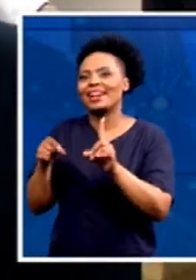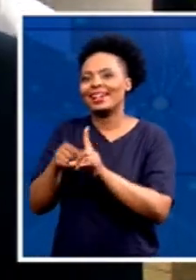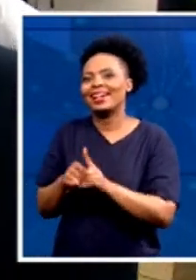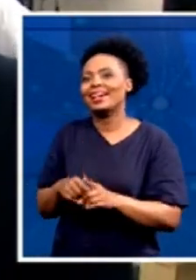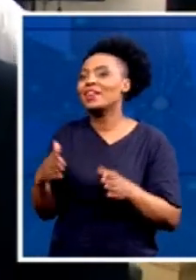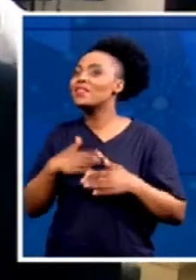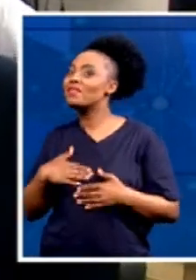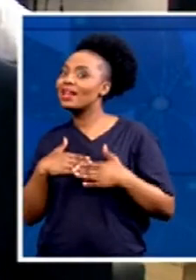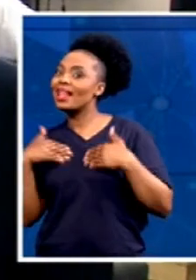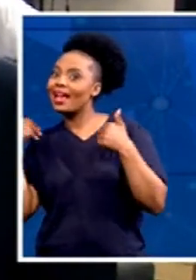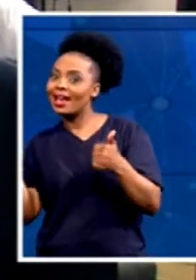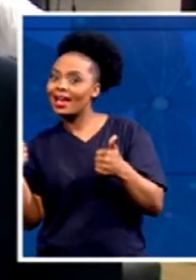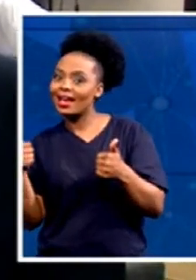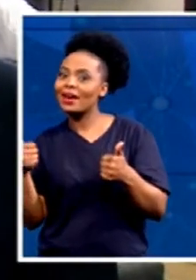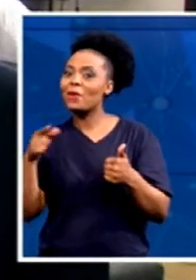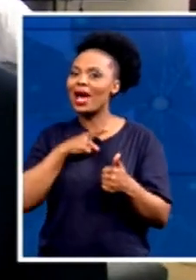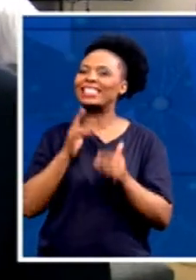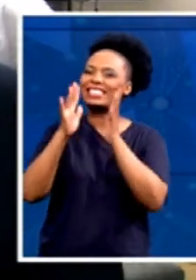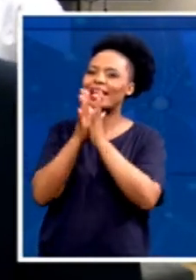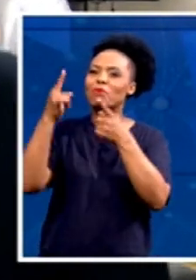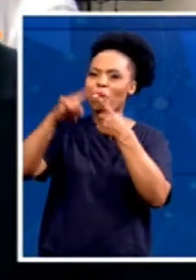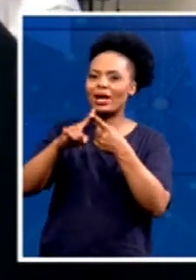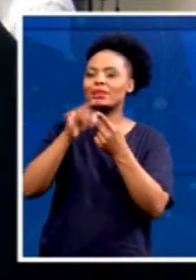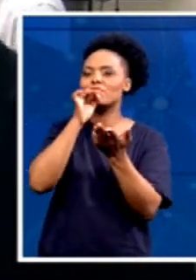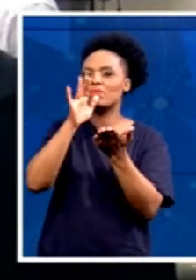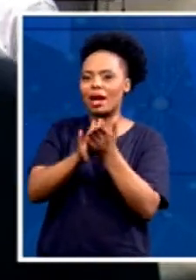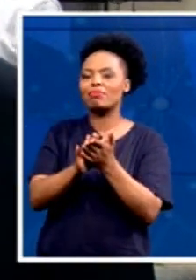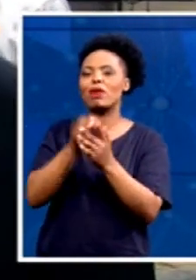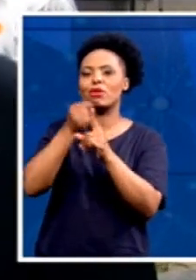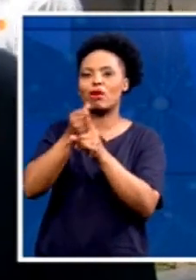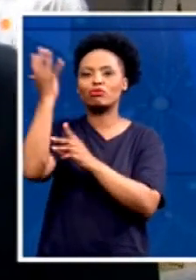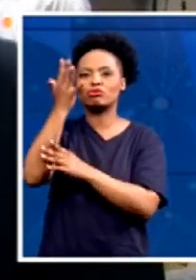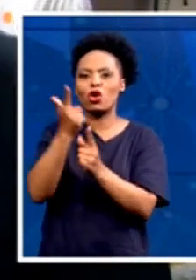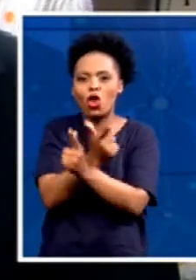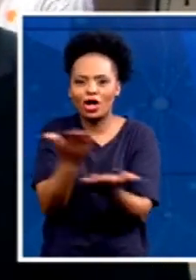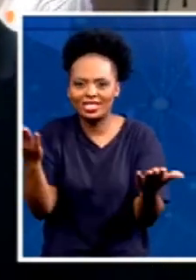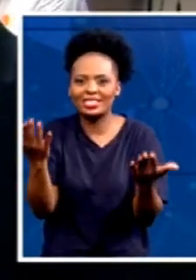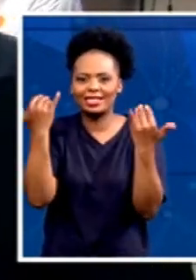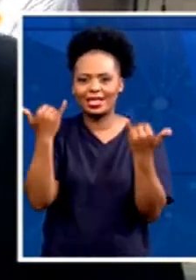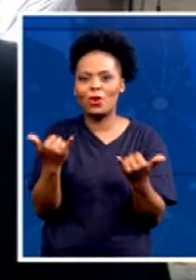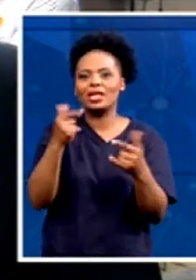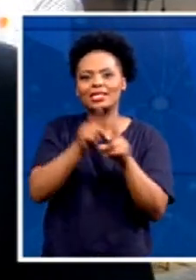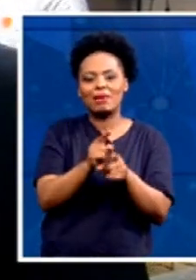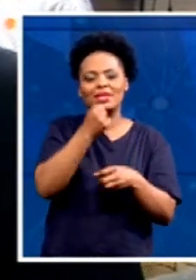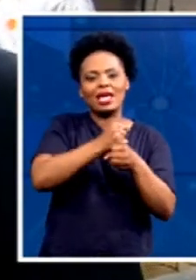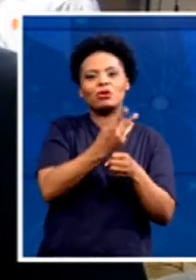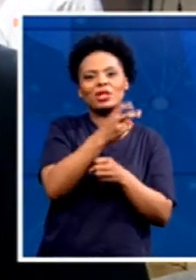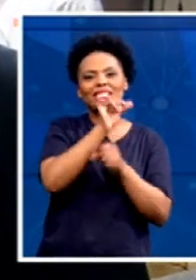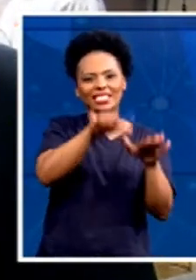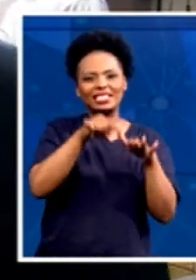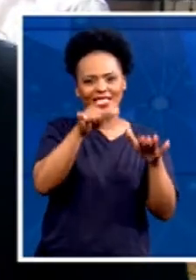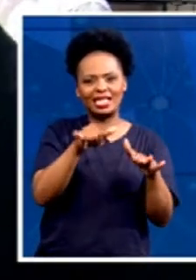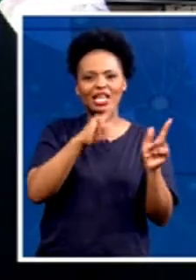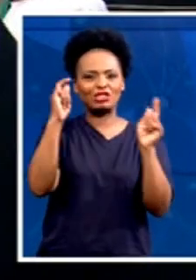10-point plan manifesto launch as opposed to the 8-point plan in 2016. How are things different this year? How? How are things